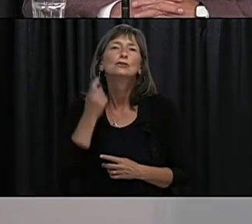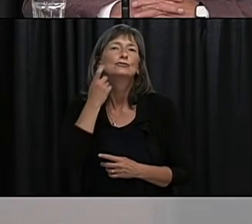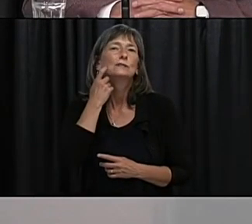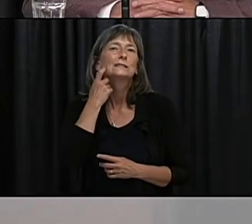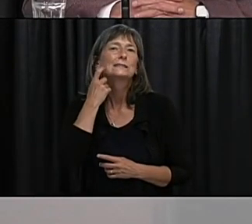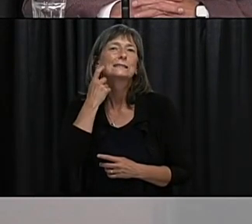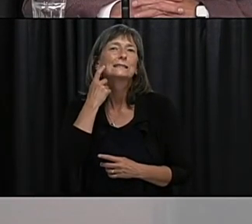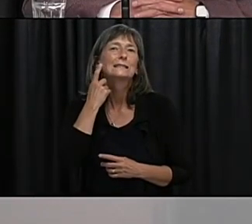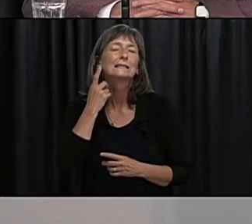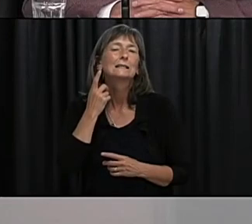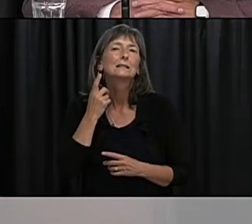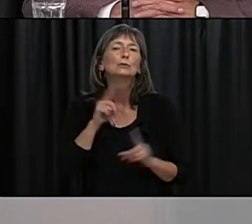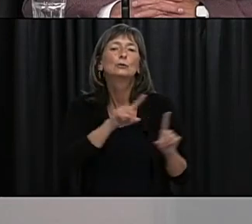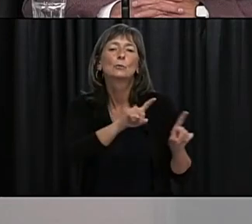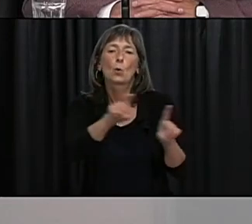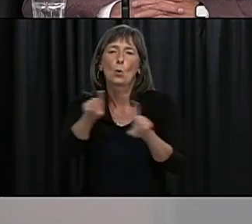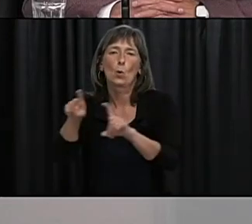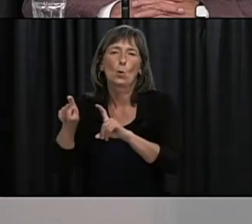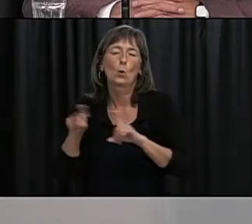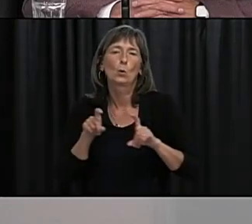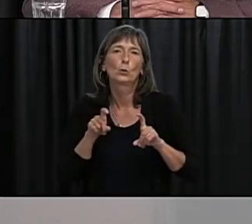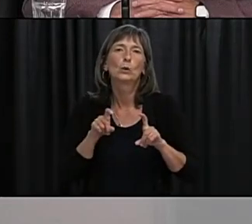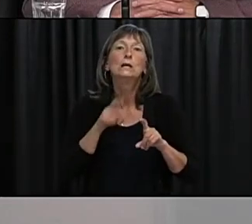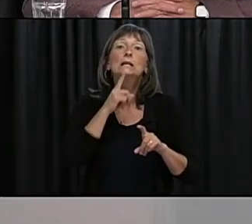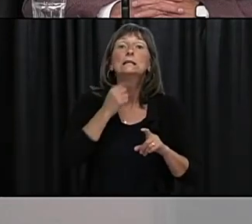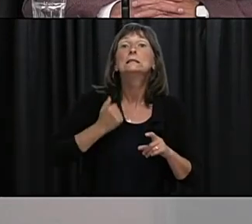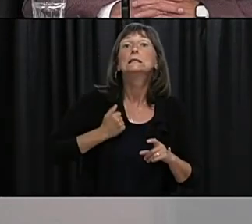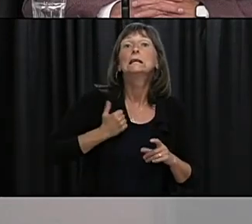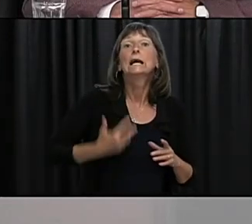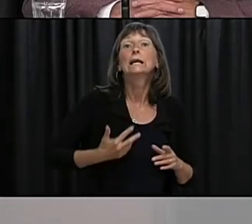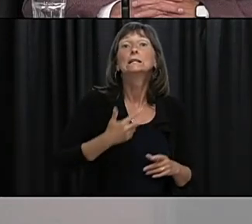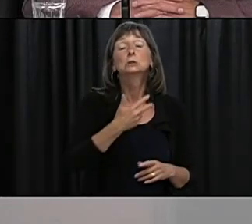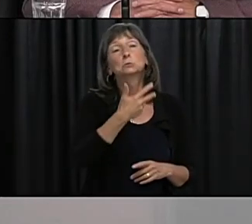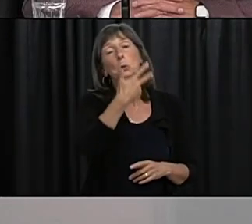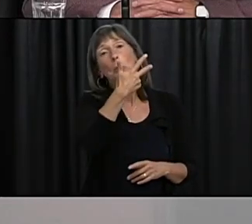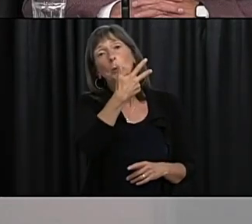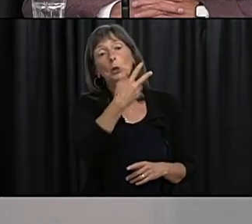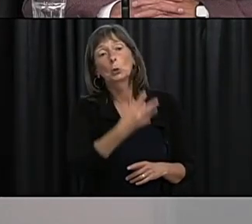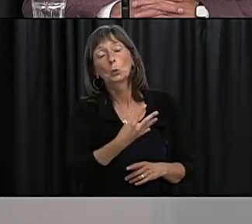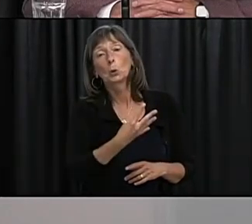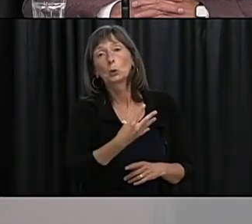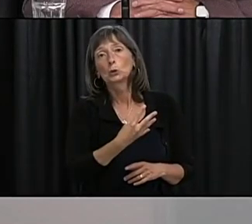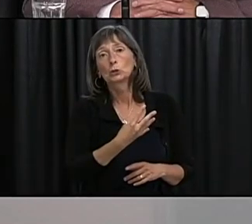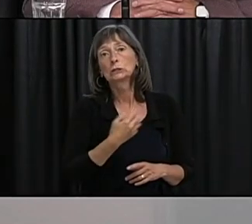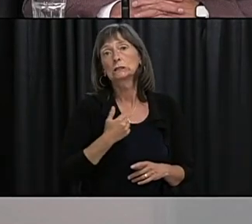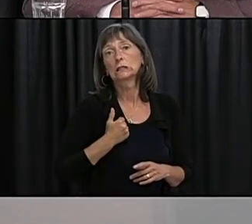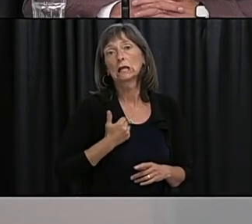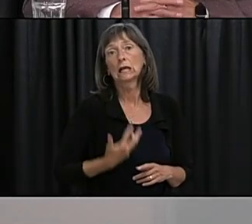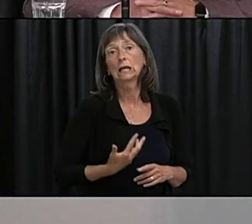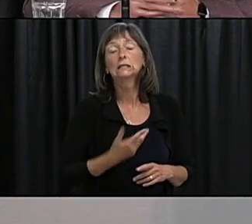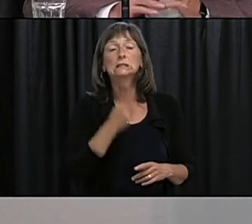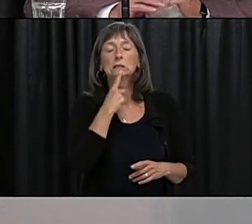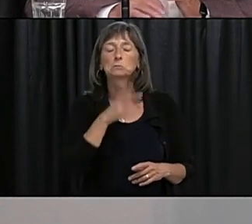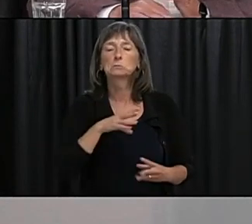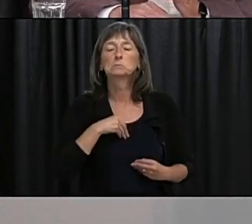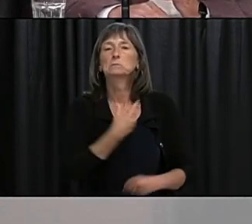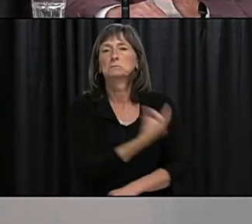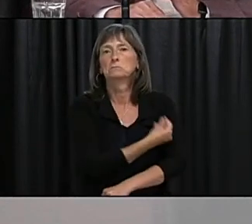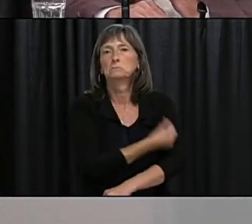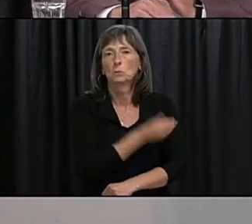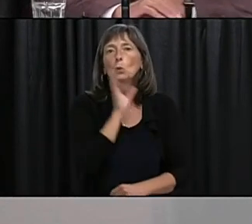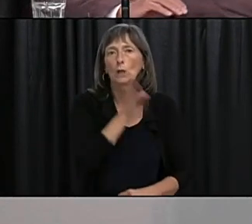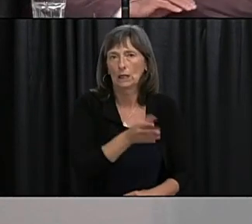poll three quarters of Canadians will definitely or likely get a vaccine if one should come along